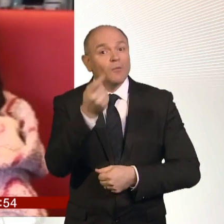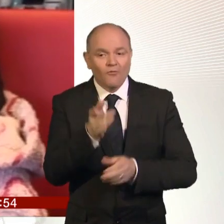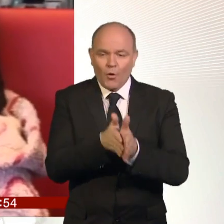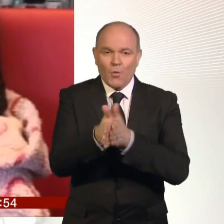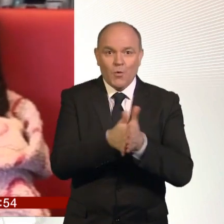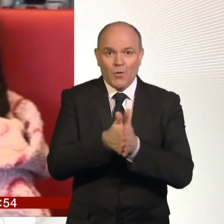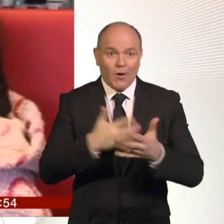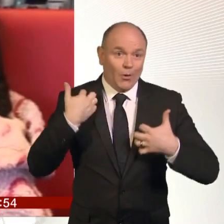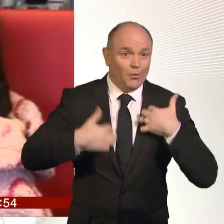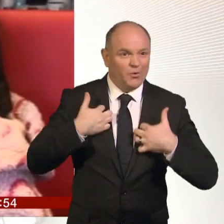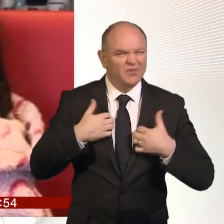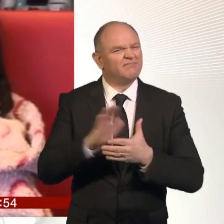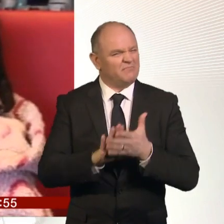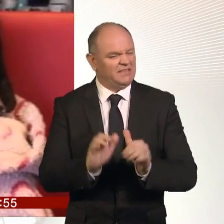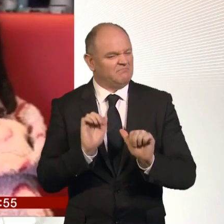That's a really good day.